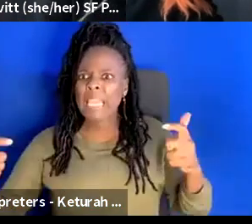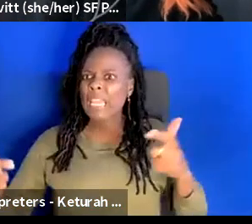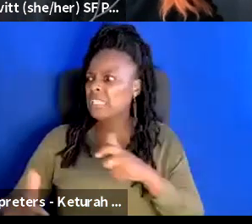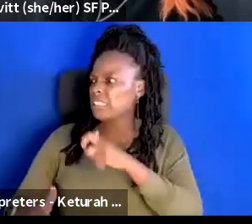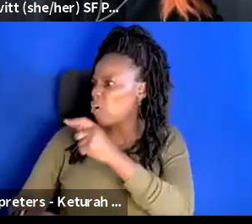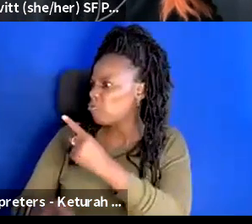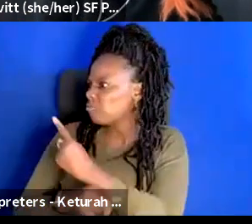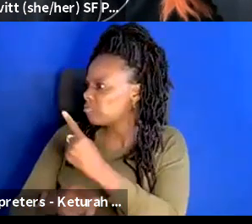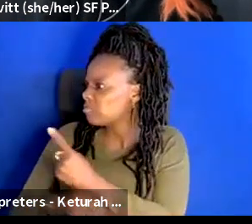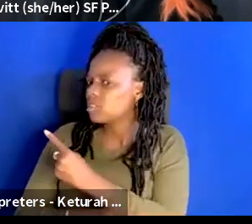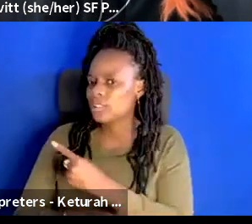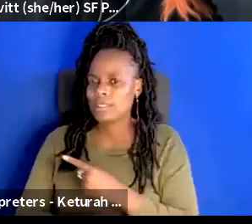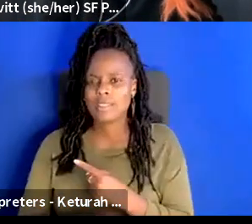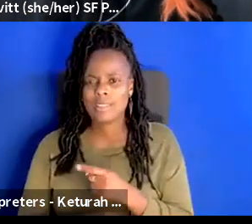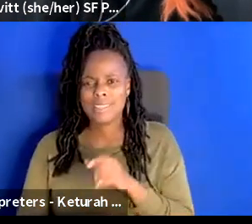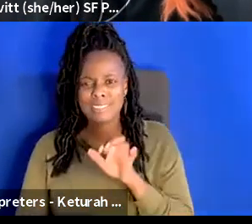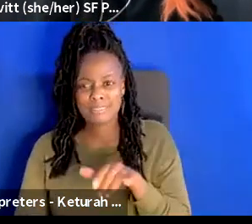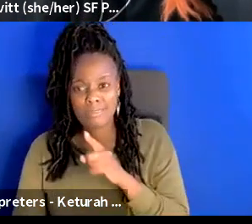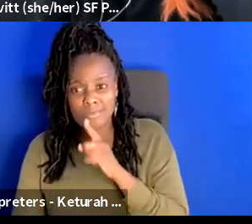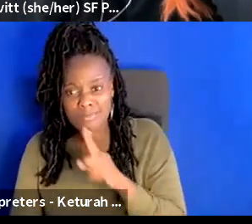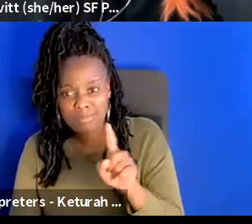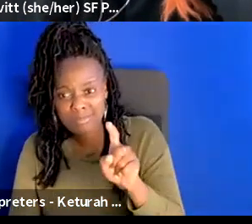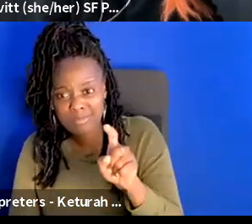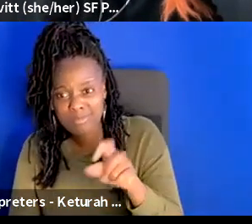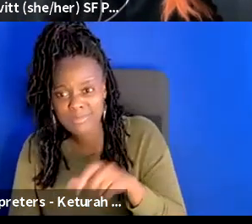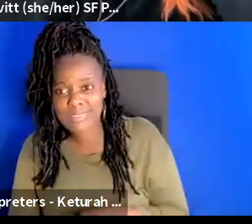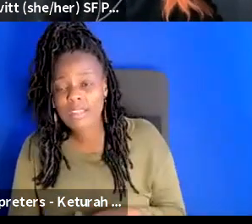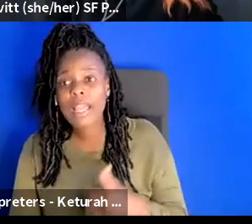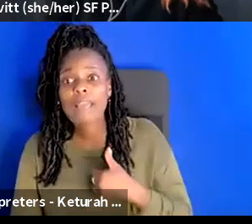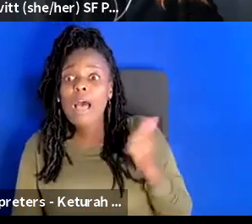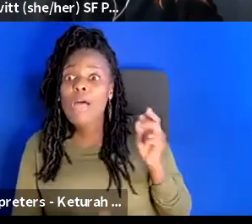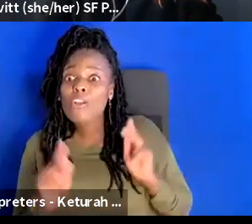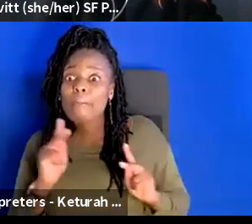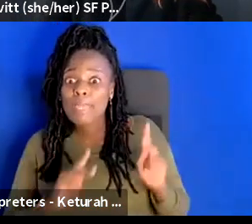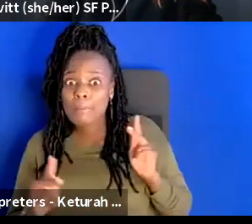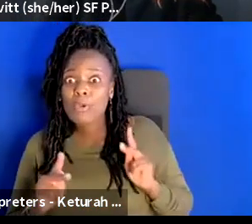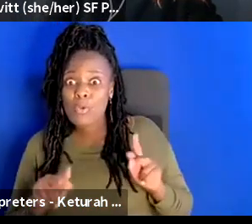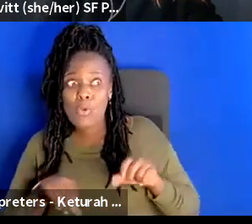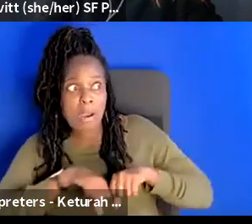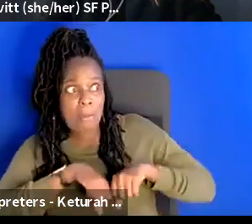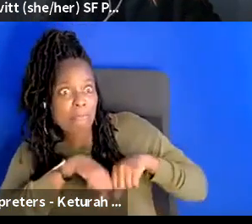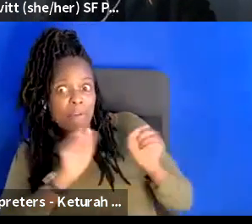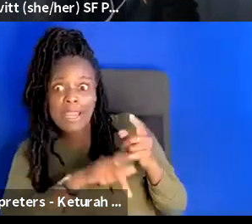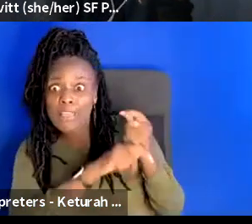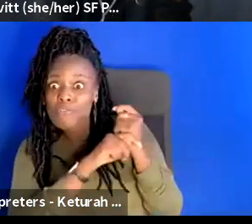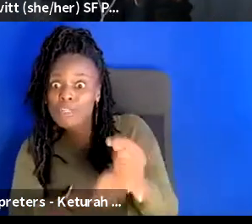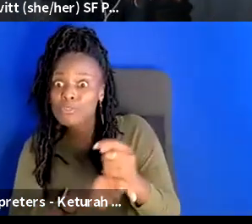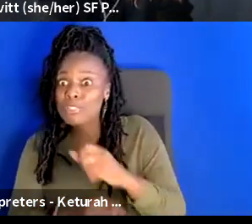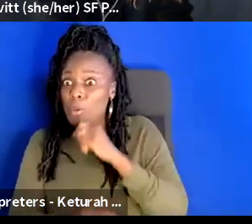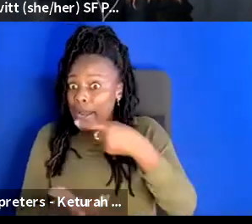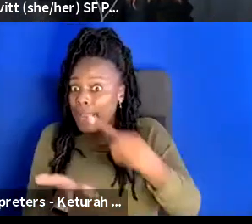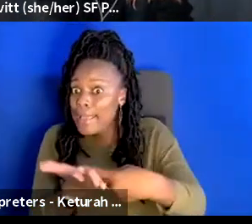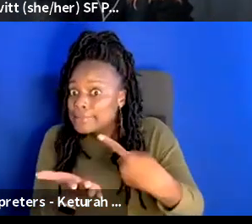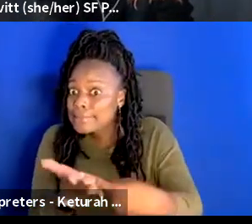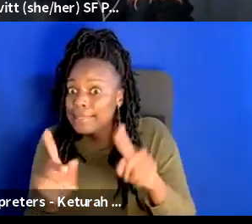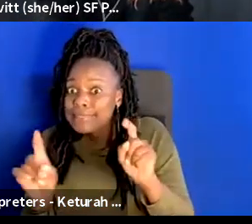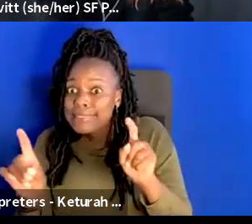is that a true narrative are there other people that are getting away with breaking these rituals and we're just not talking about it i i don't know